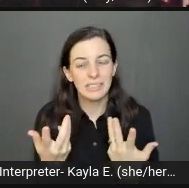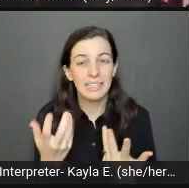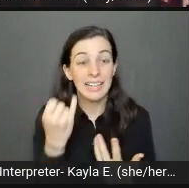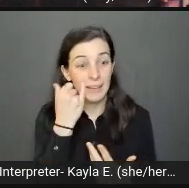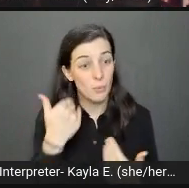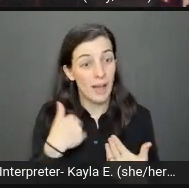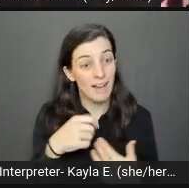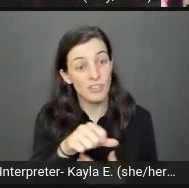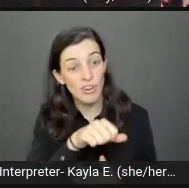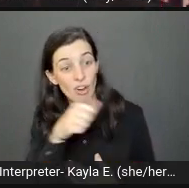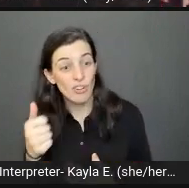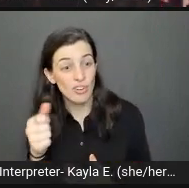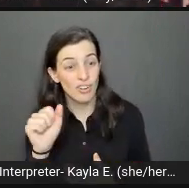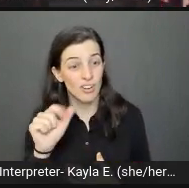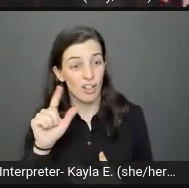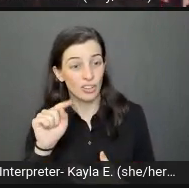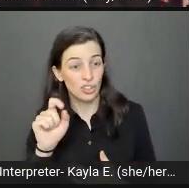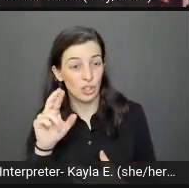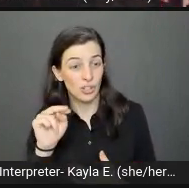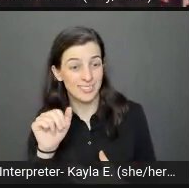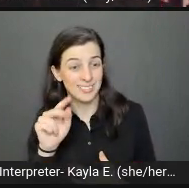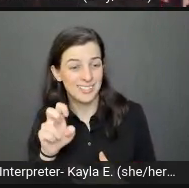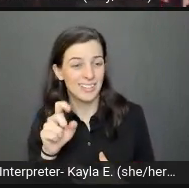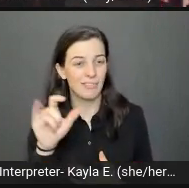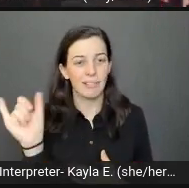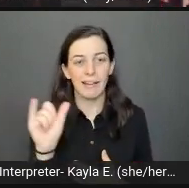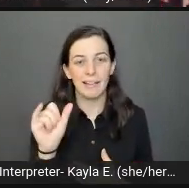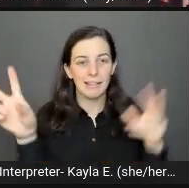labeled link like the blog post title.